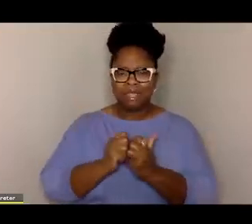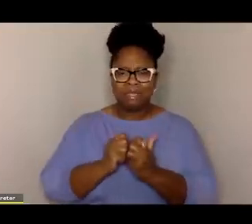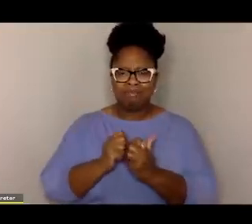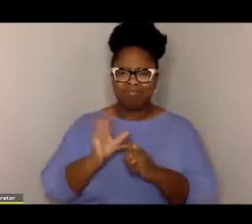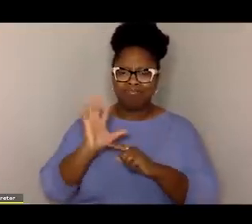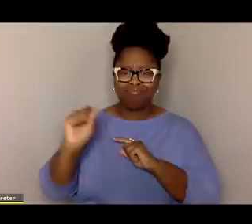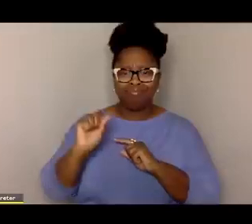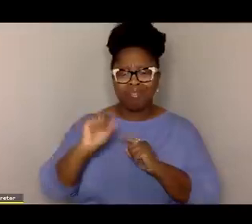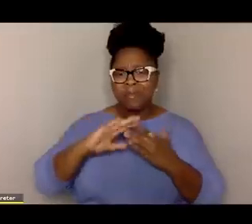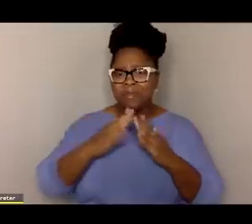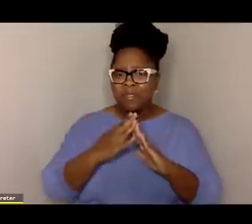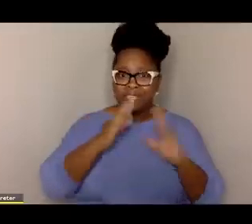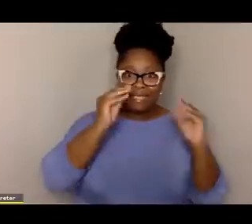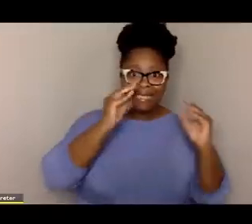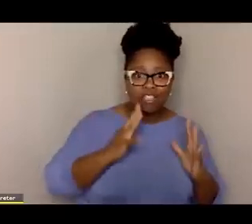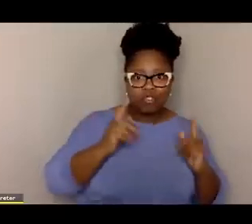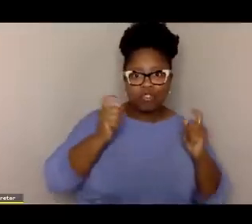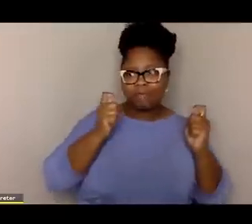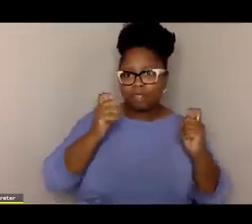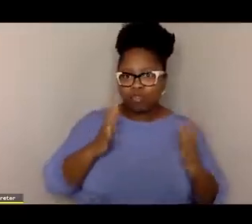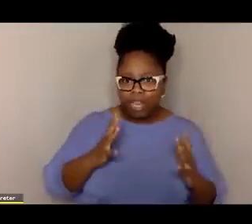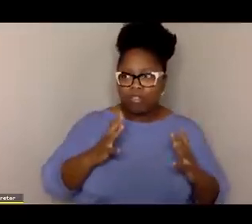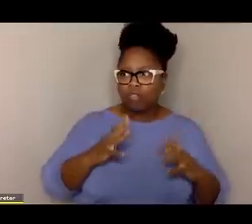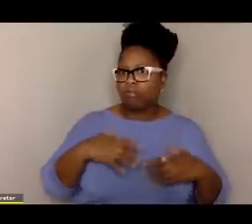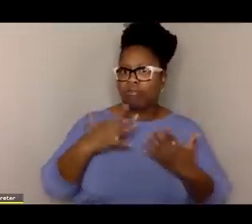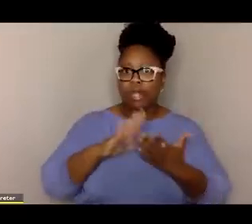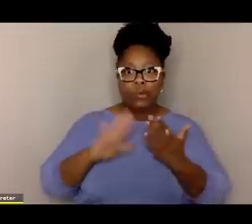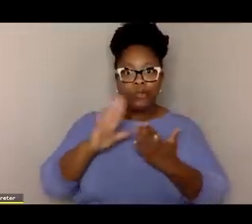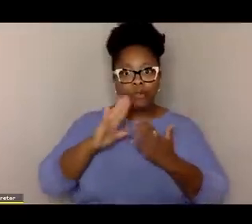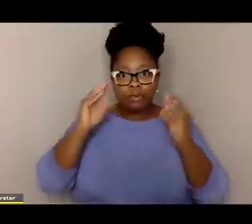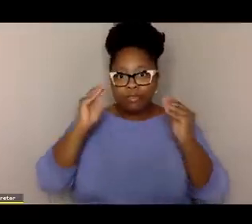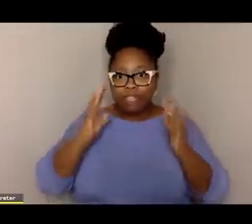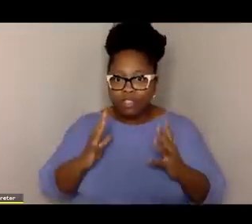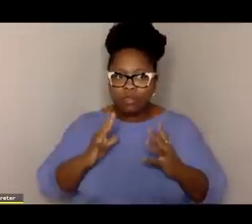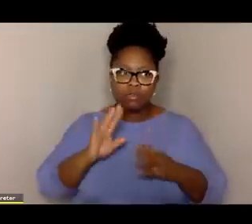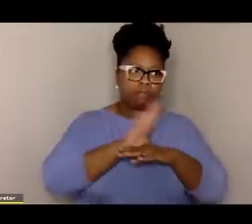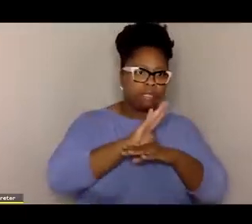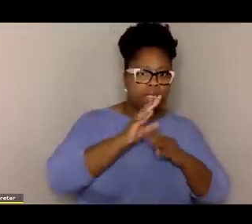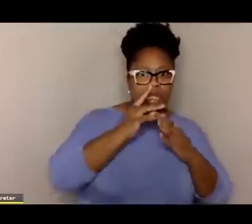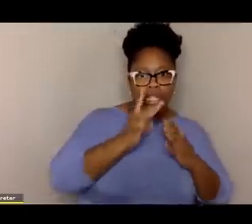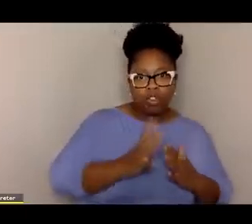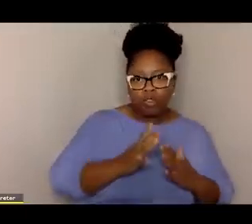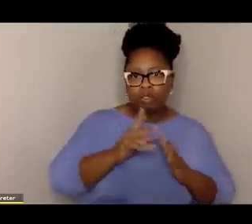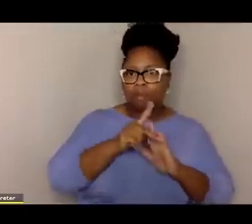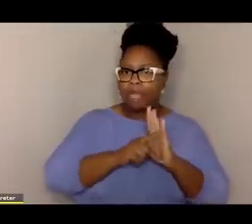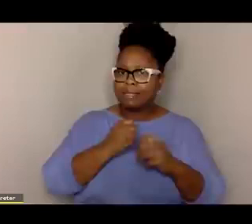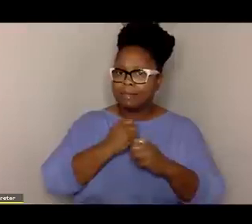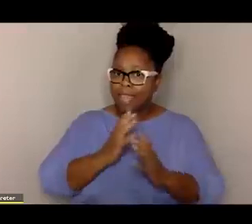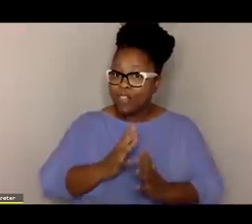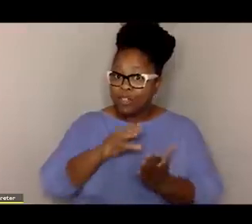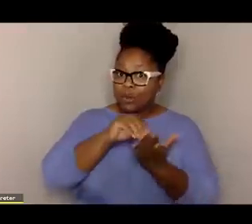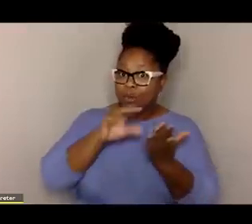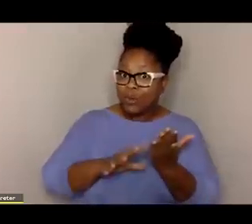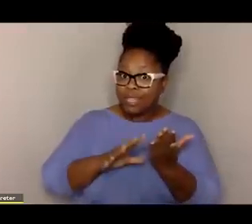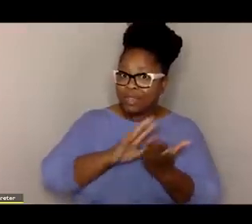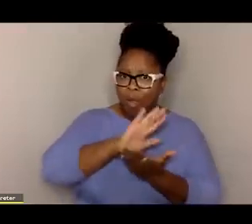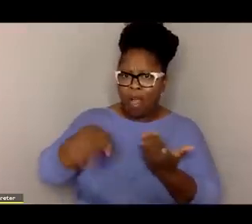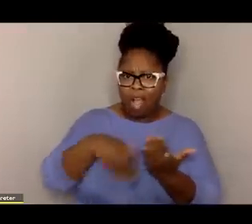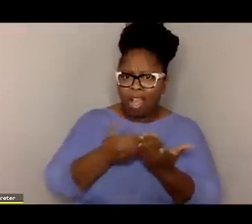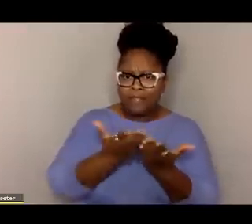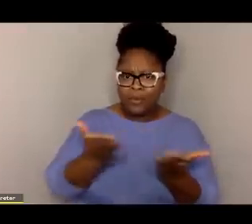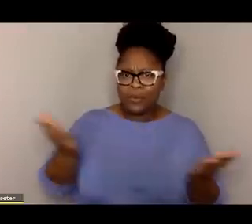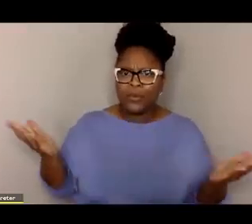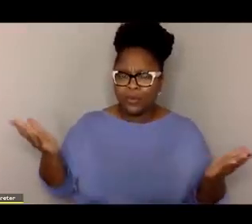such an incredible community of teachers, of administrators, of university professors, business leaders, policymakers,